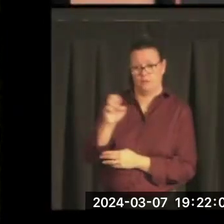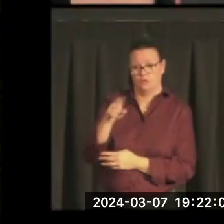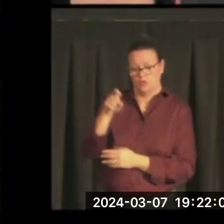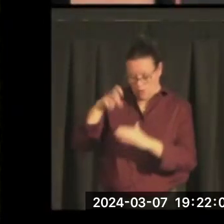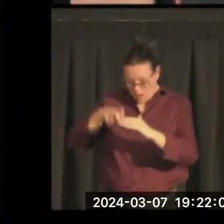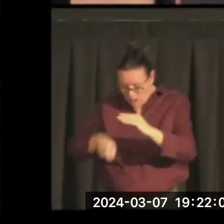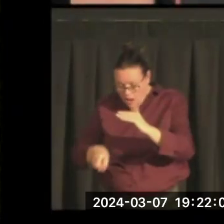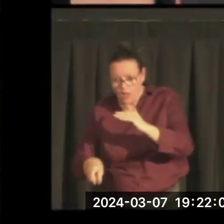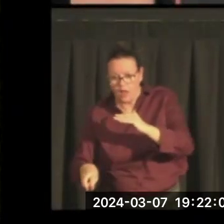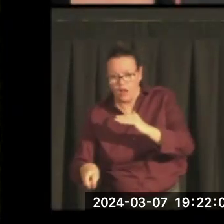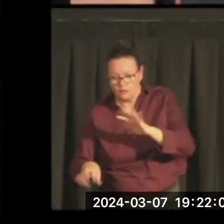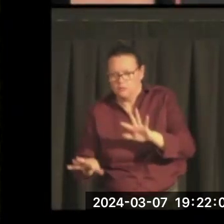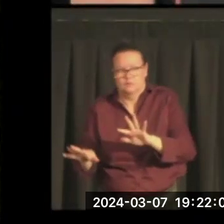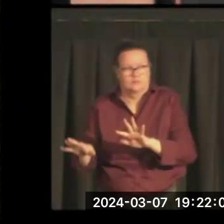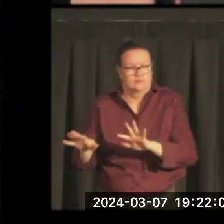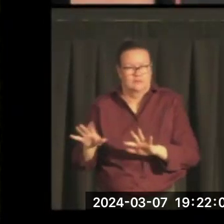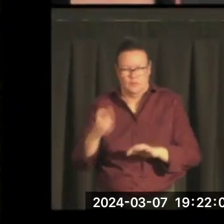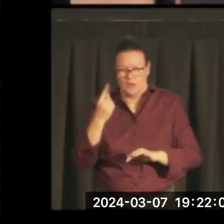you'll have some idea about this.